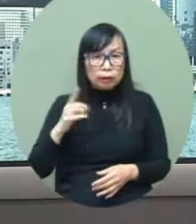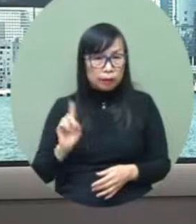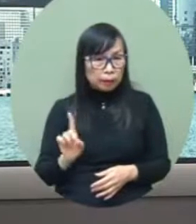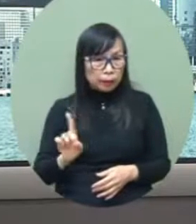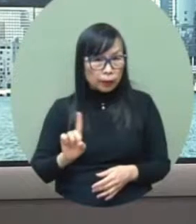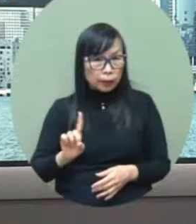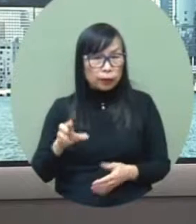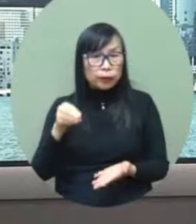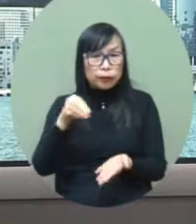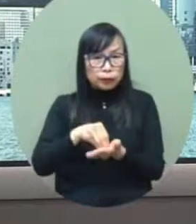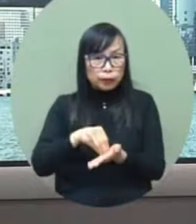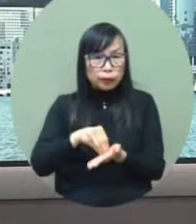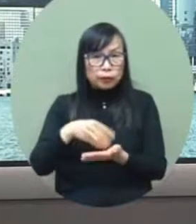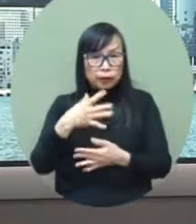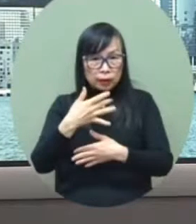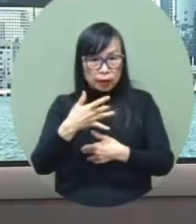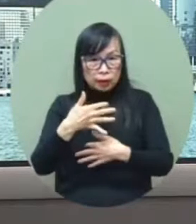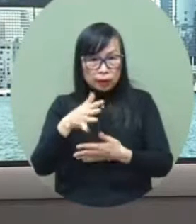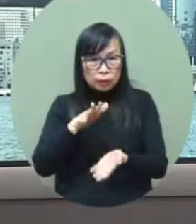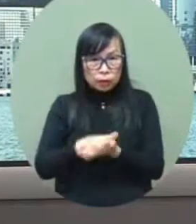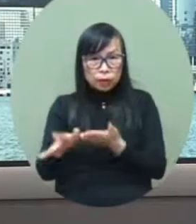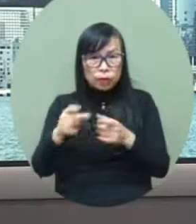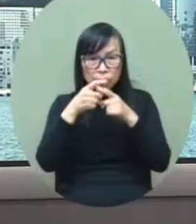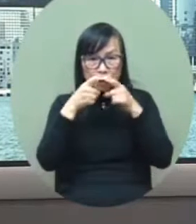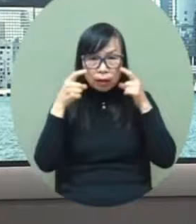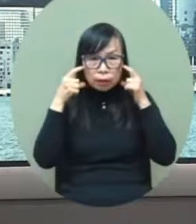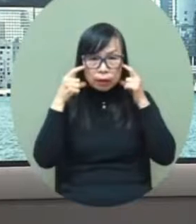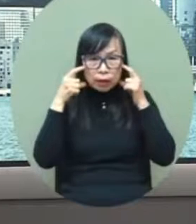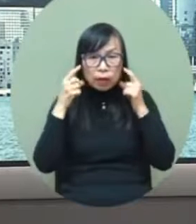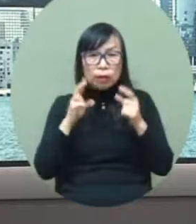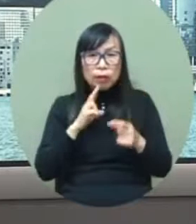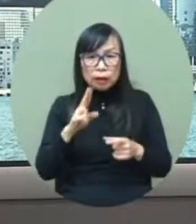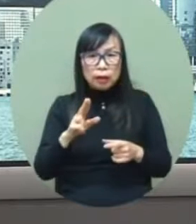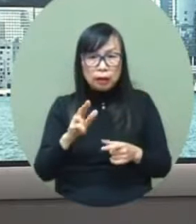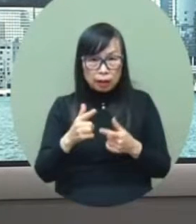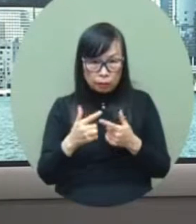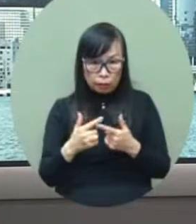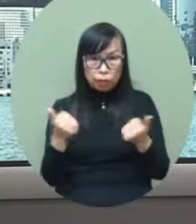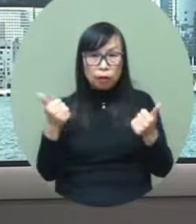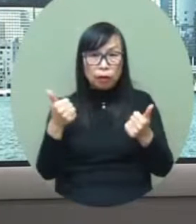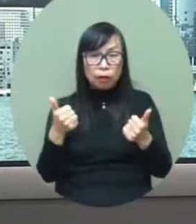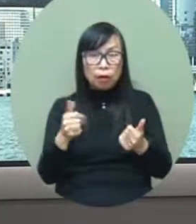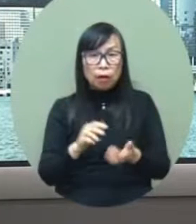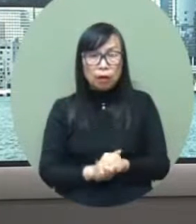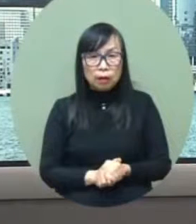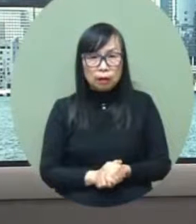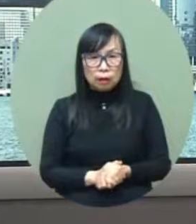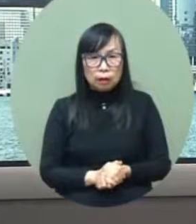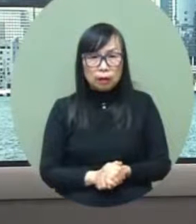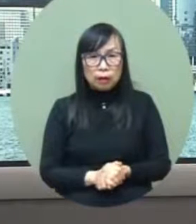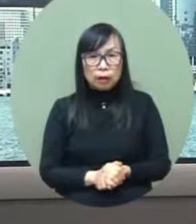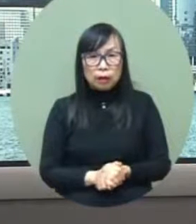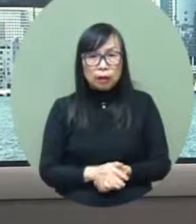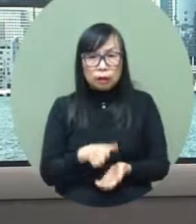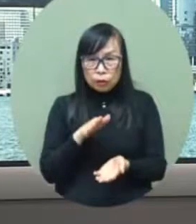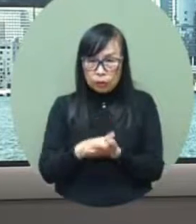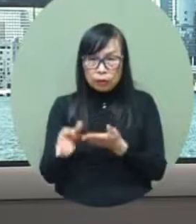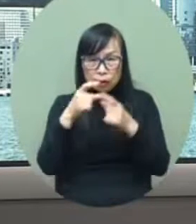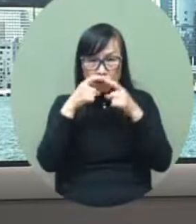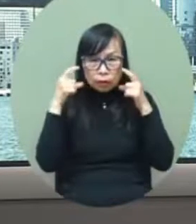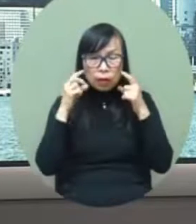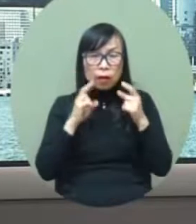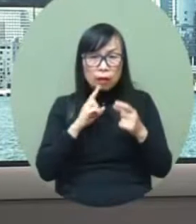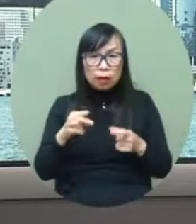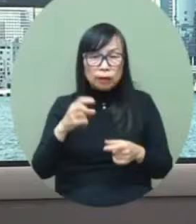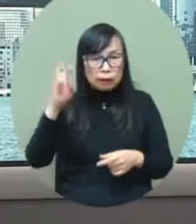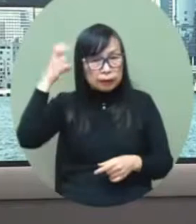to lift it but lifting the mask will be a measure that i seriously will consider as regard my trip to